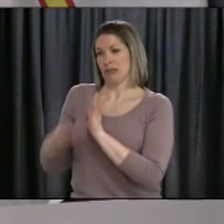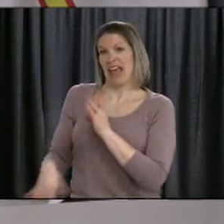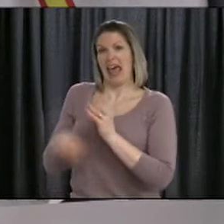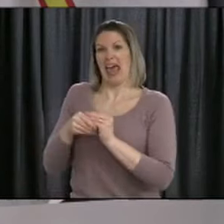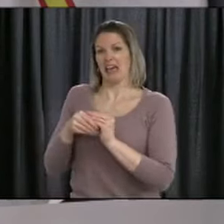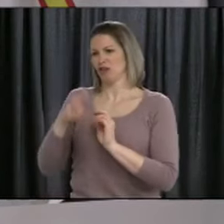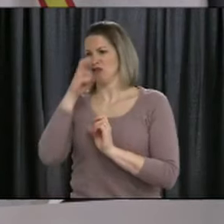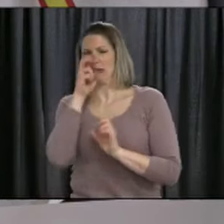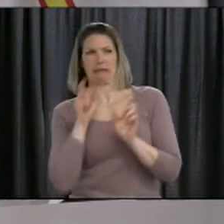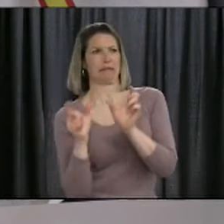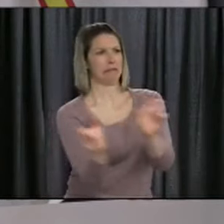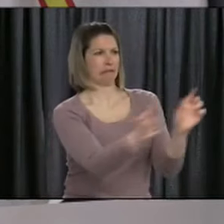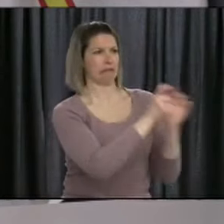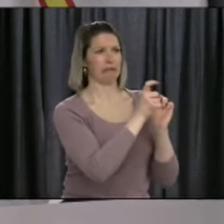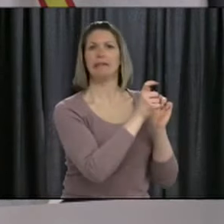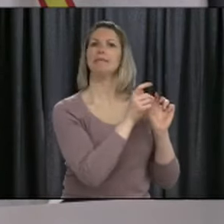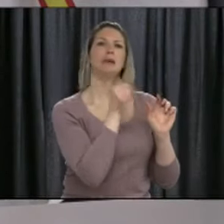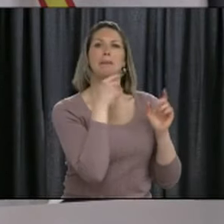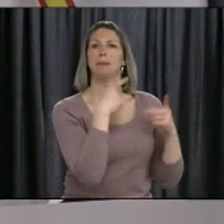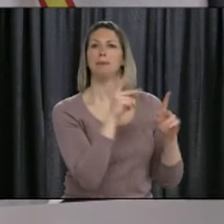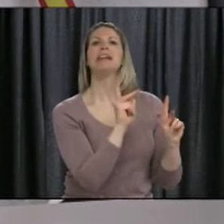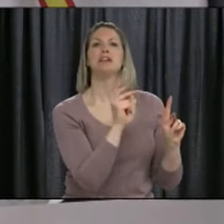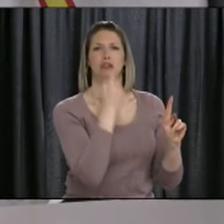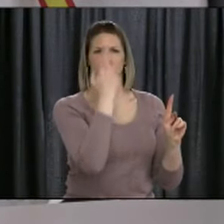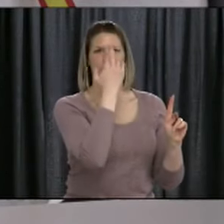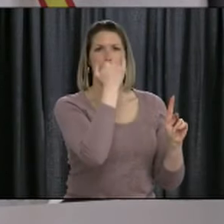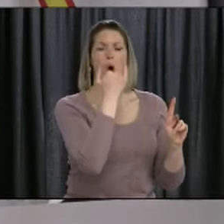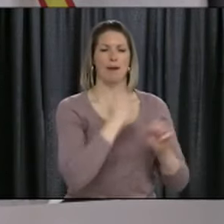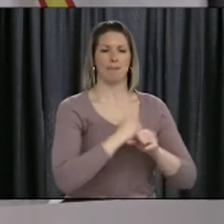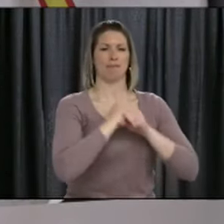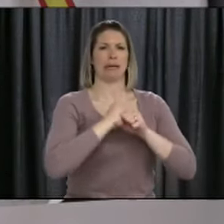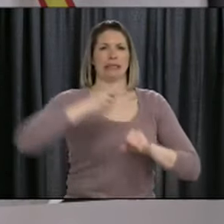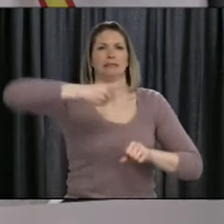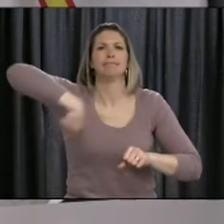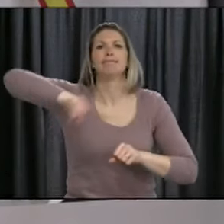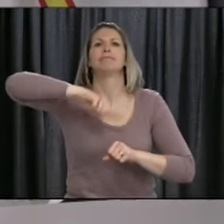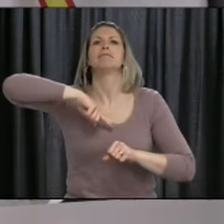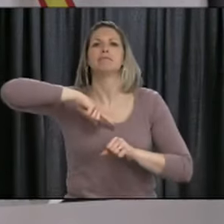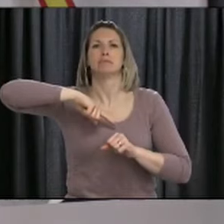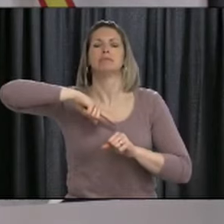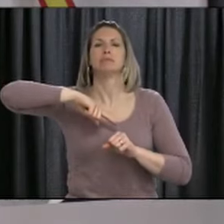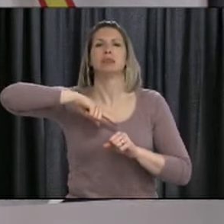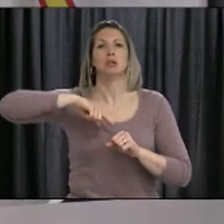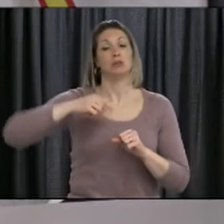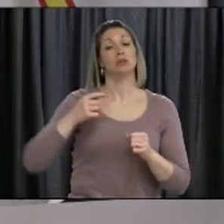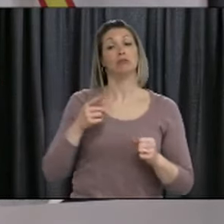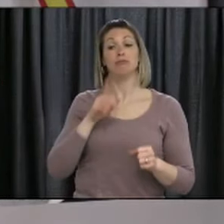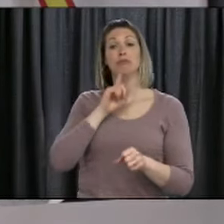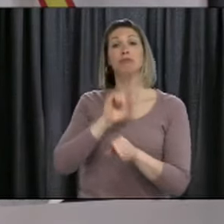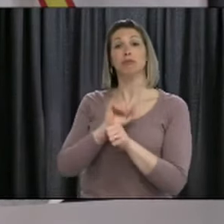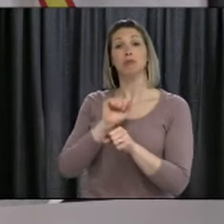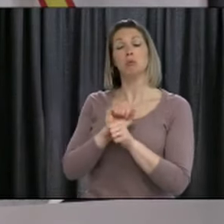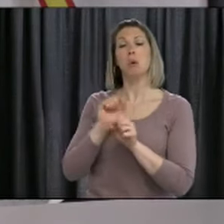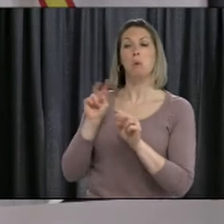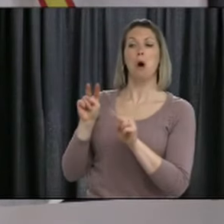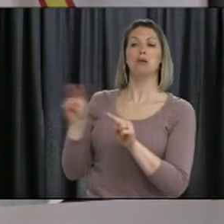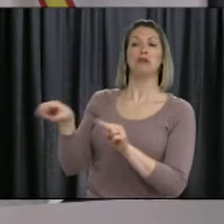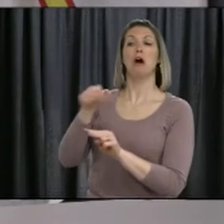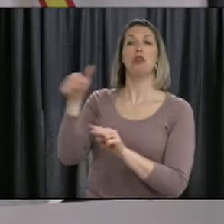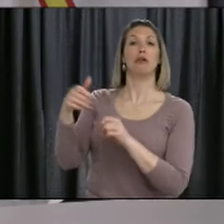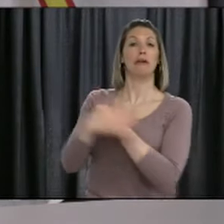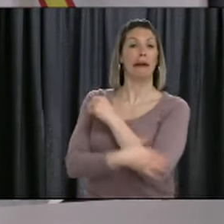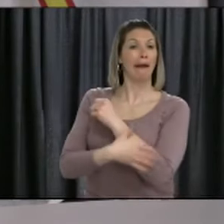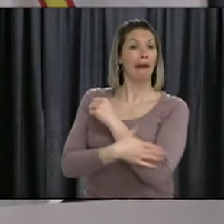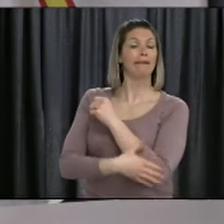So, certainly all of, we're certainly looking at what's happening in many other areas. You know,